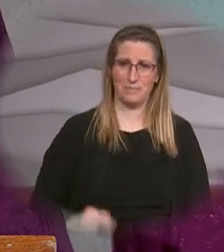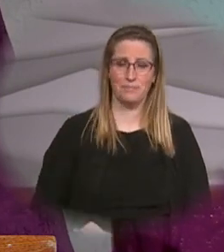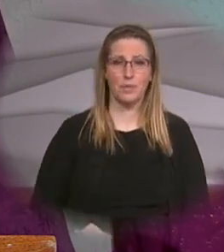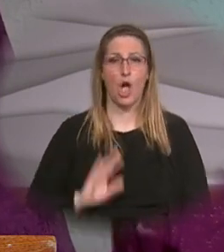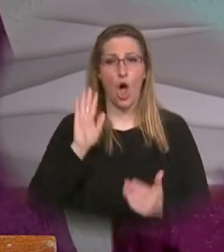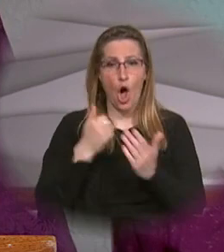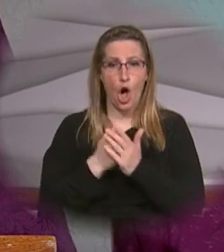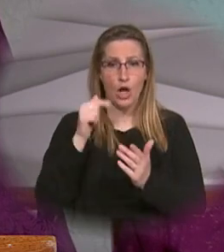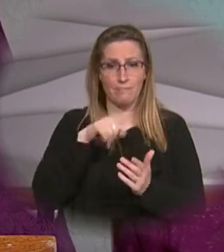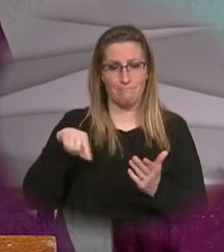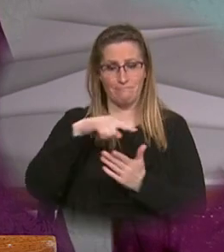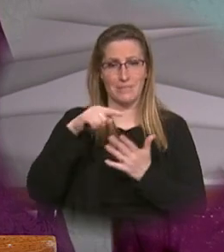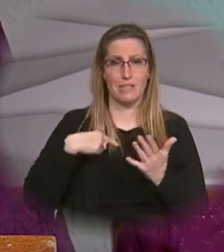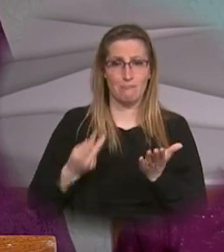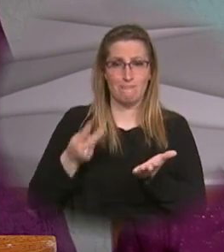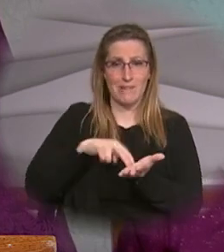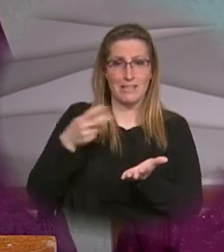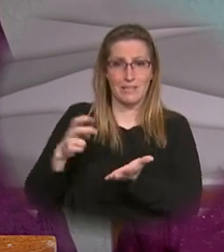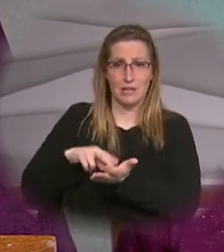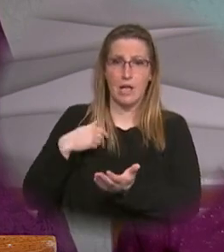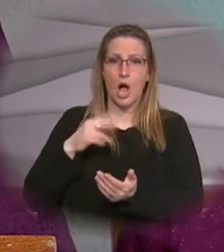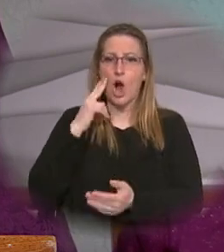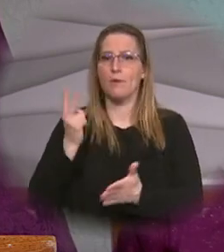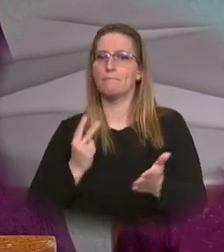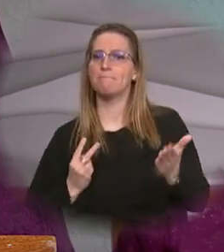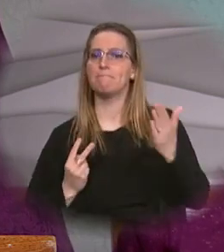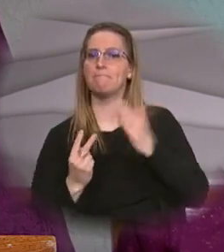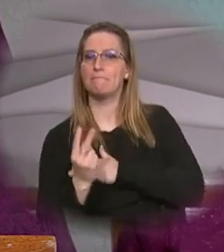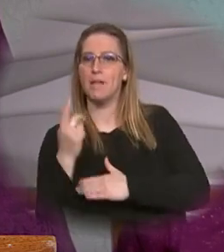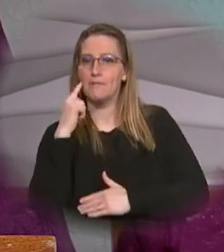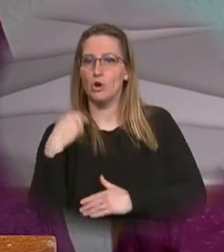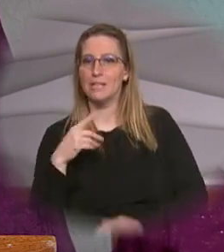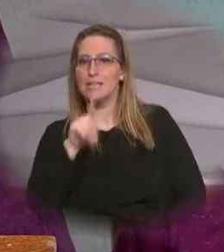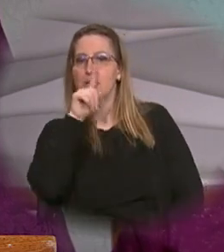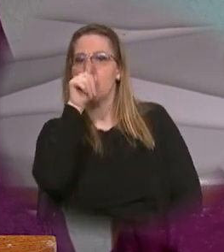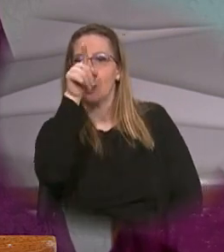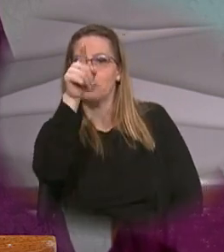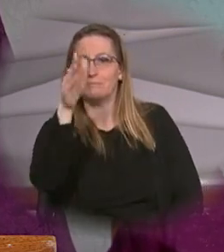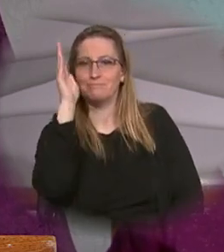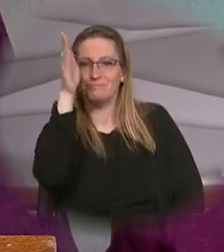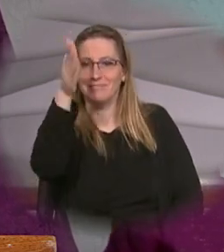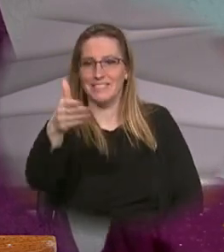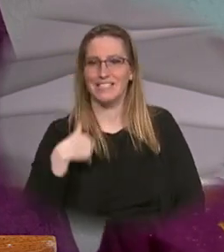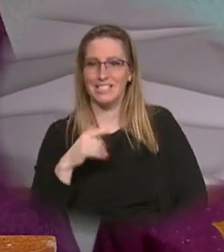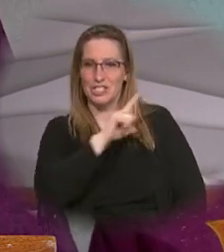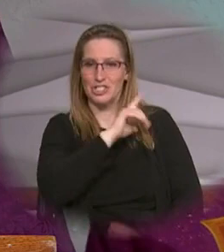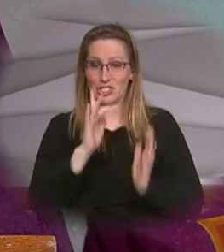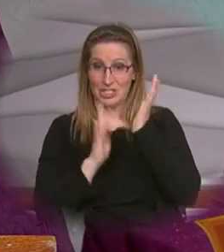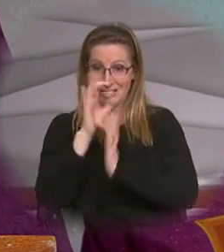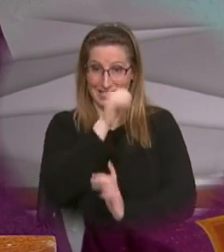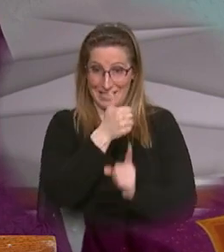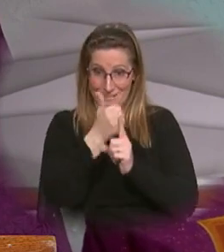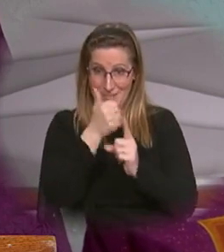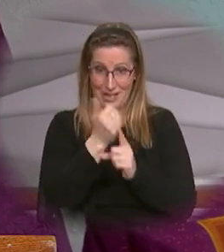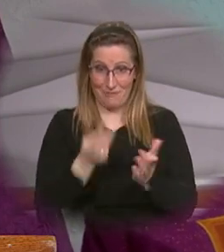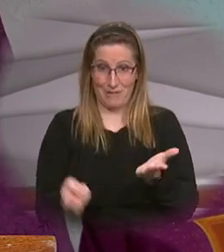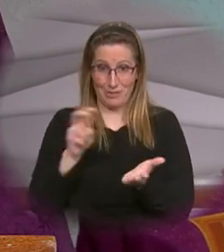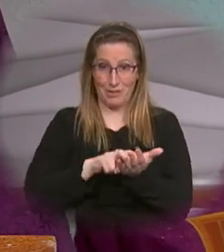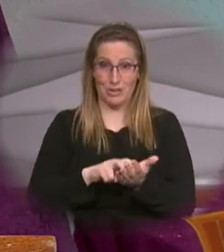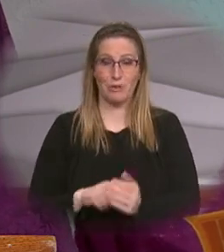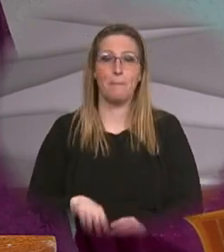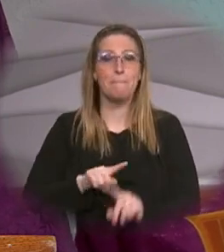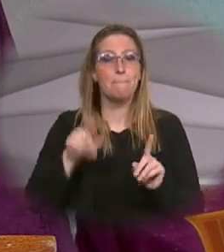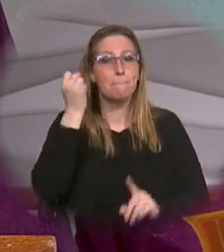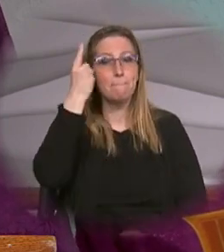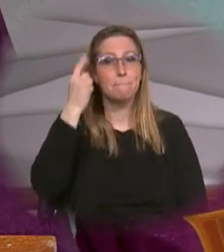raisings are foreshadowings in the scriptures of the ultimate resurrection of Jesus and Jesus resurrection is not simply